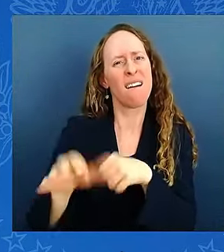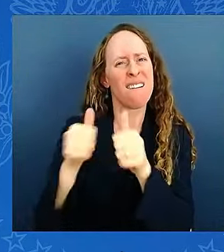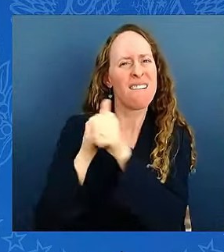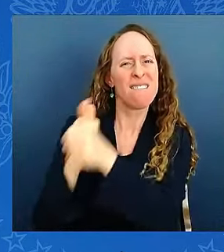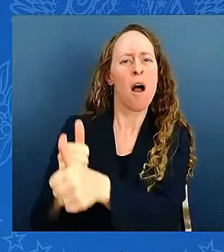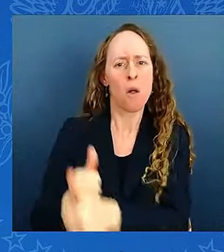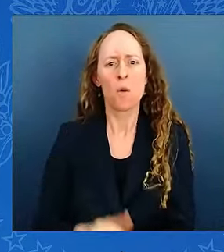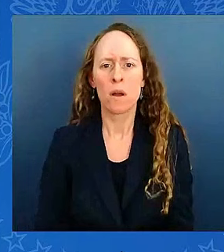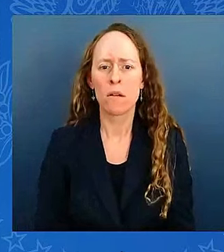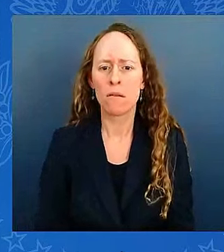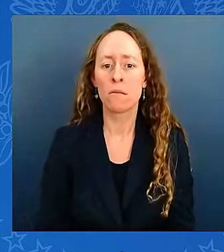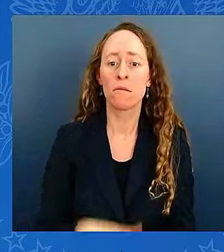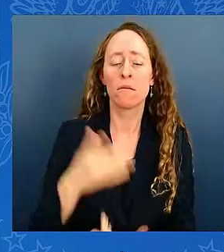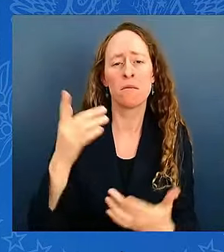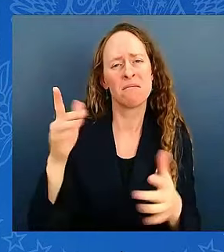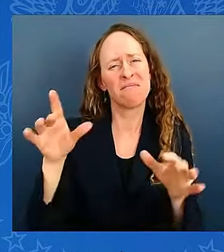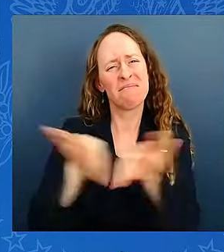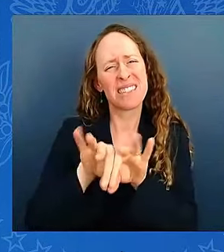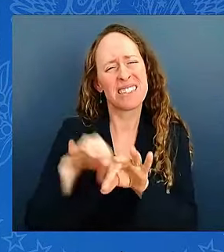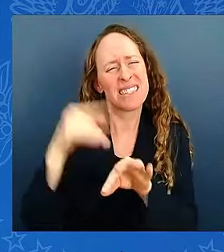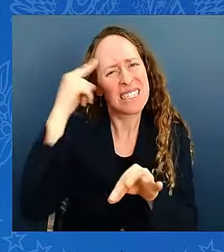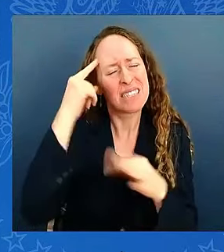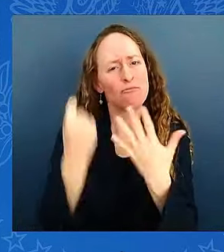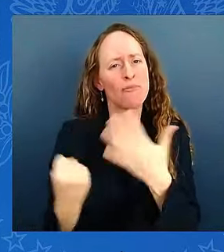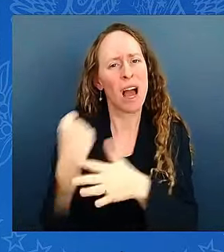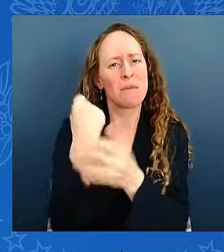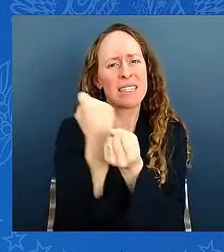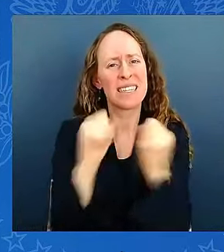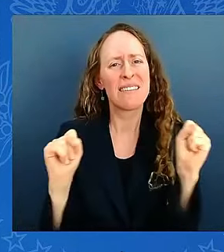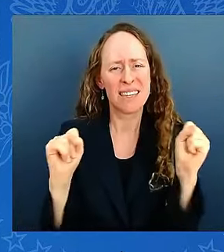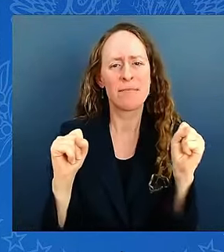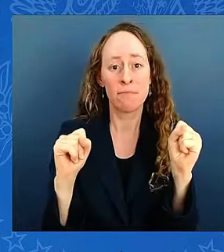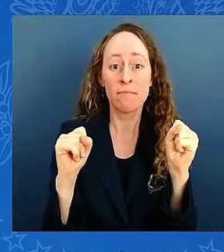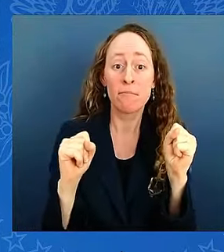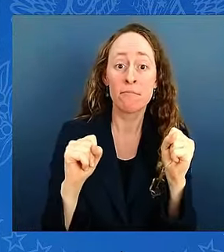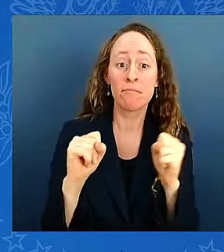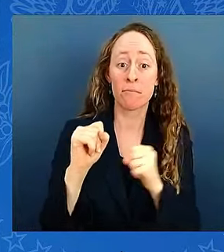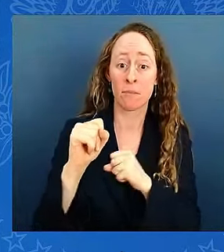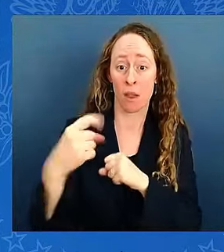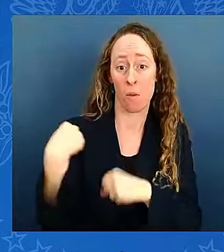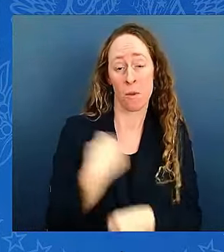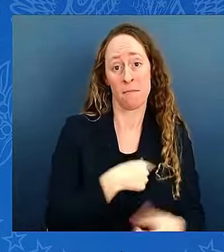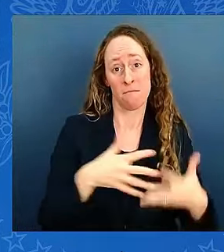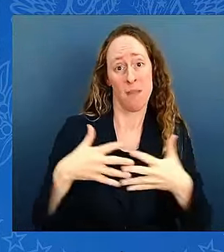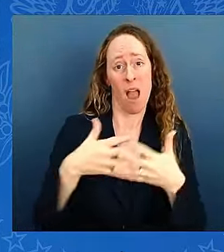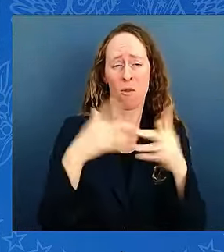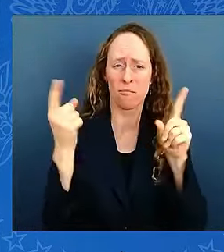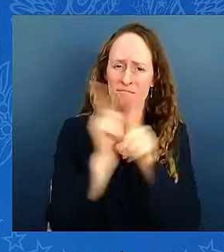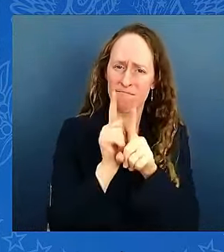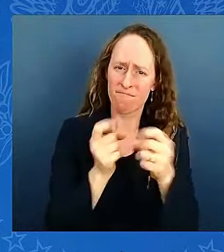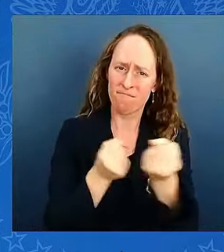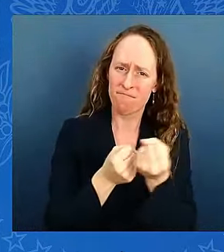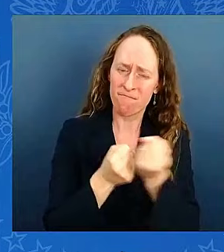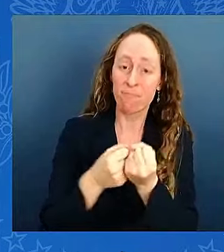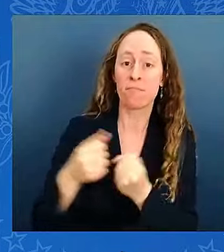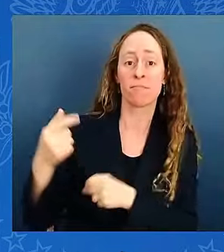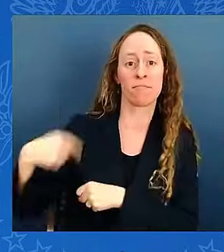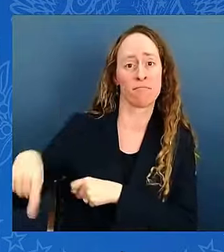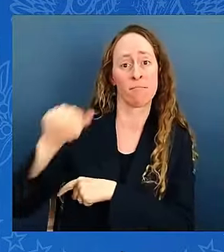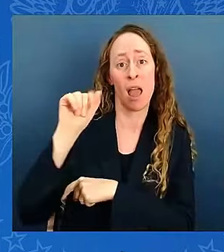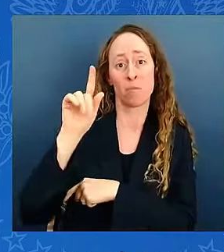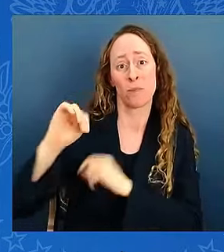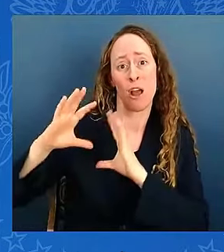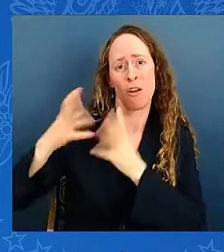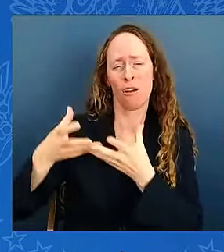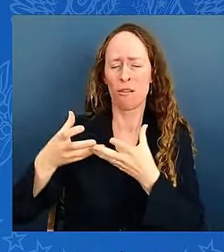Your nation has your back, and the Biden-Harris administration will be there until the job is done. God bless you all, and I'm